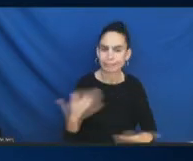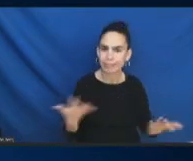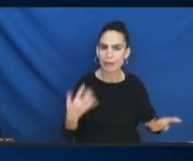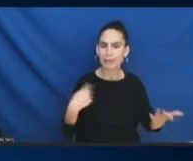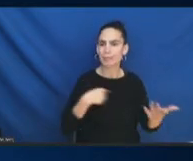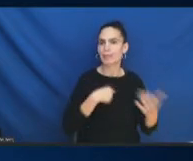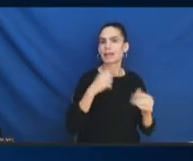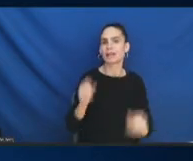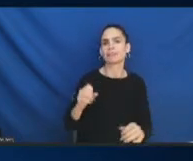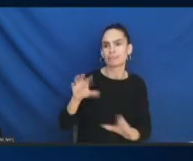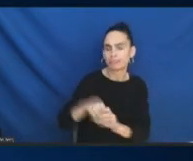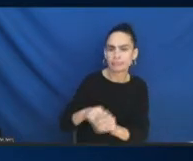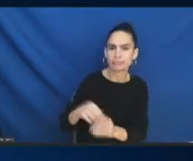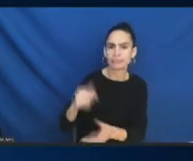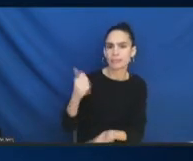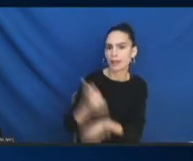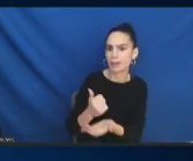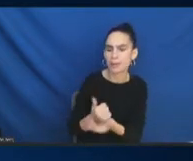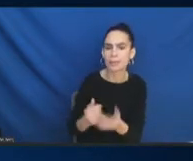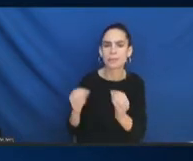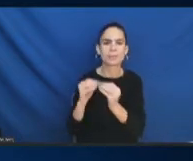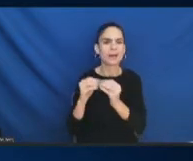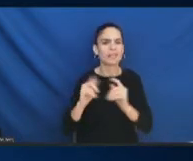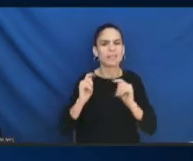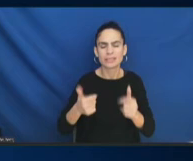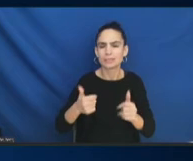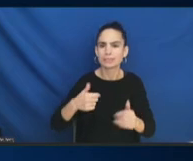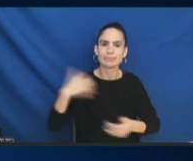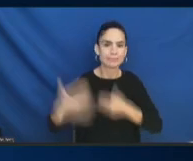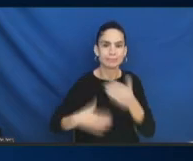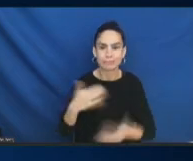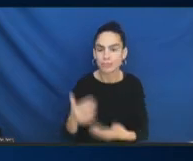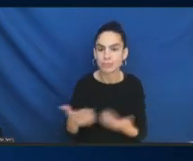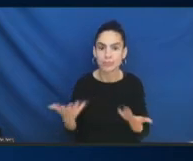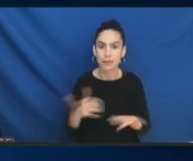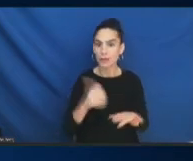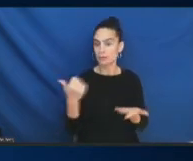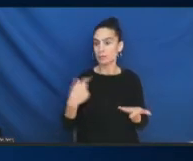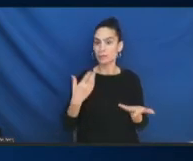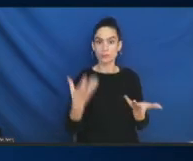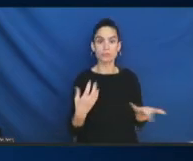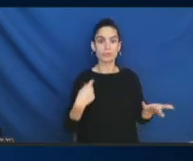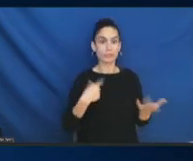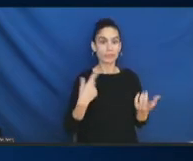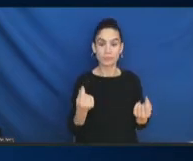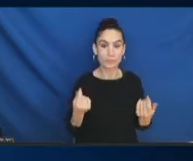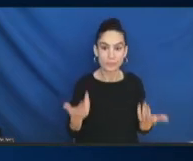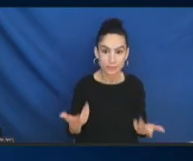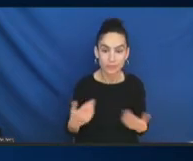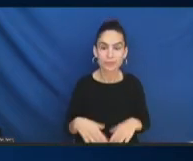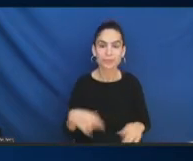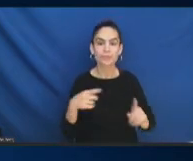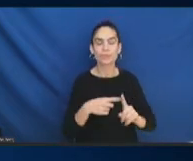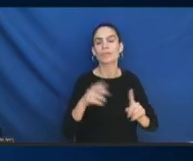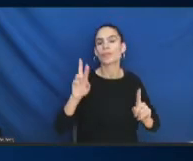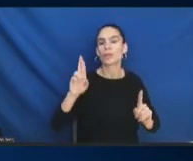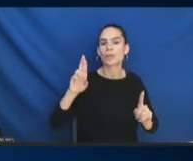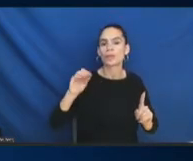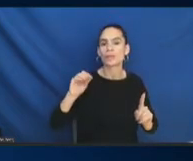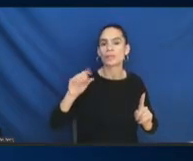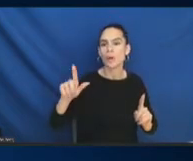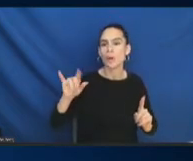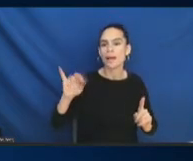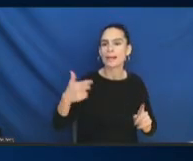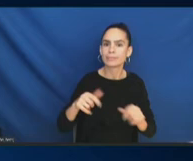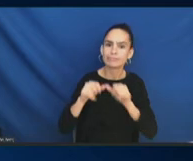faster? And then what else do we want to do? So, again, these are rolling recommendations. We don't have to do everything at once. We don't have to get all of it